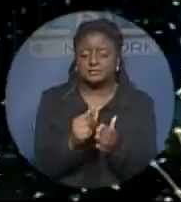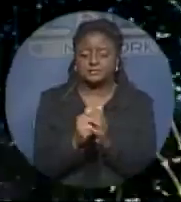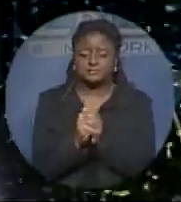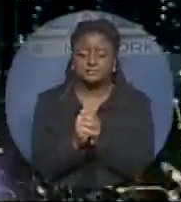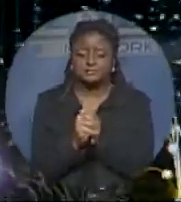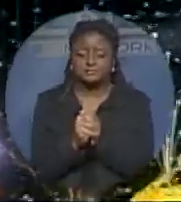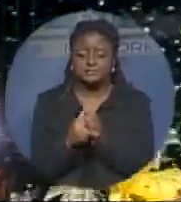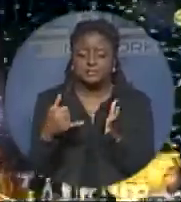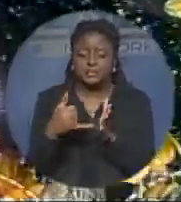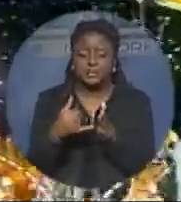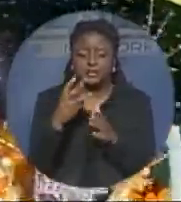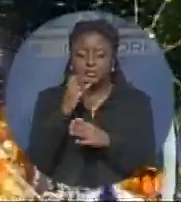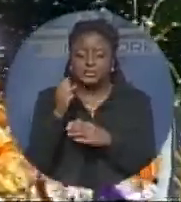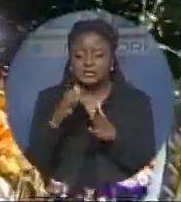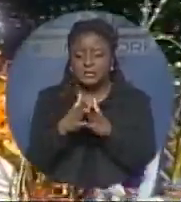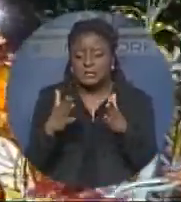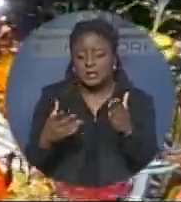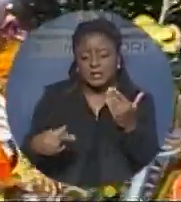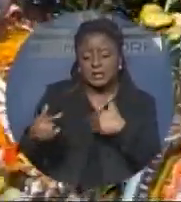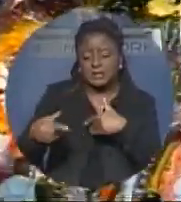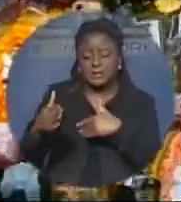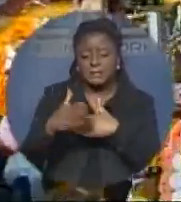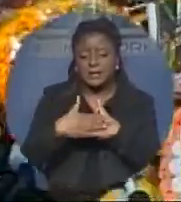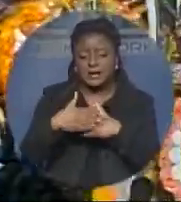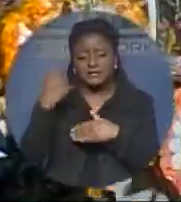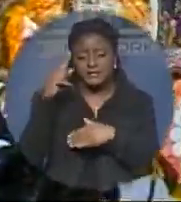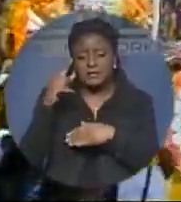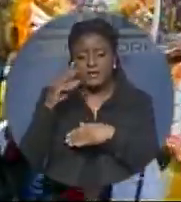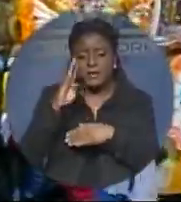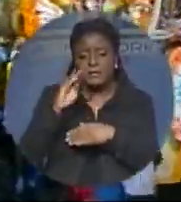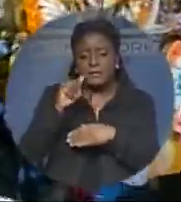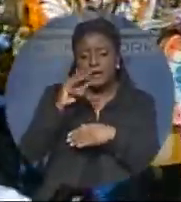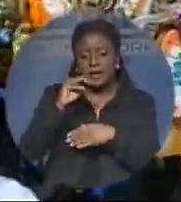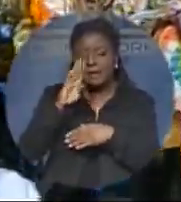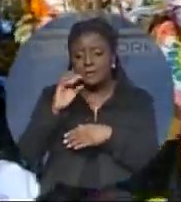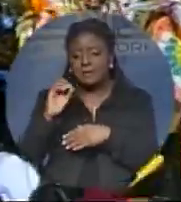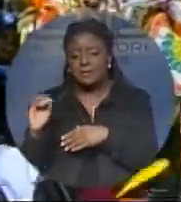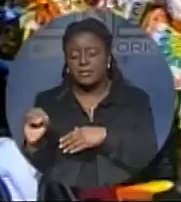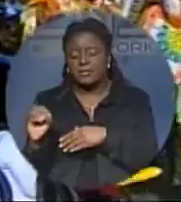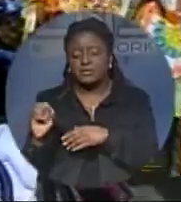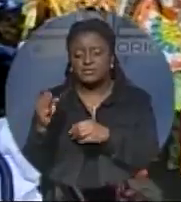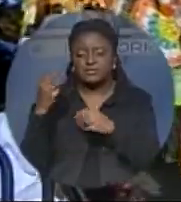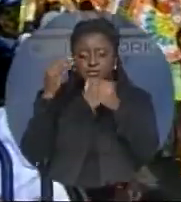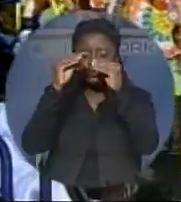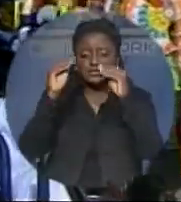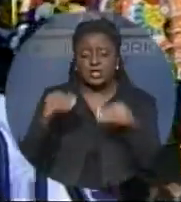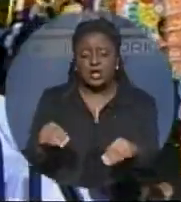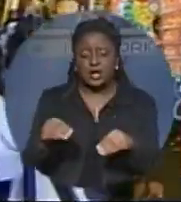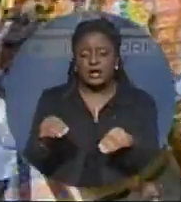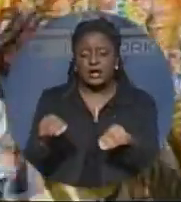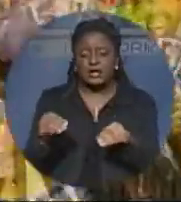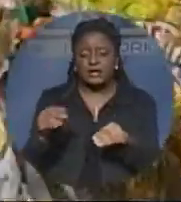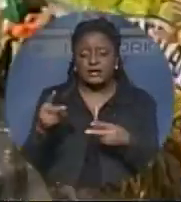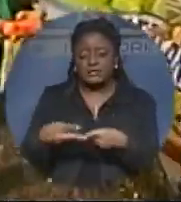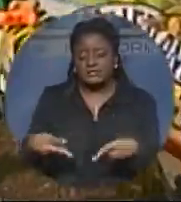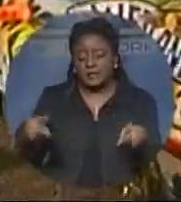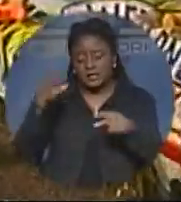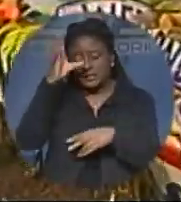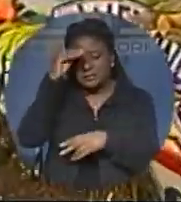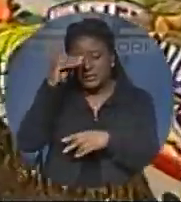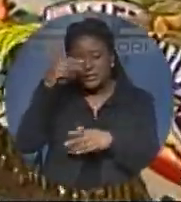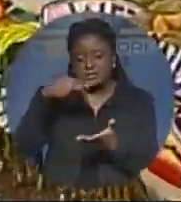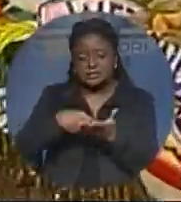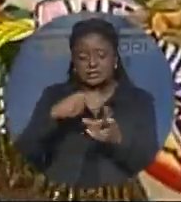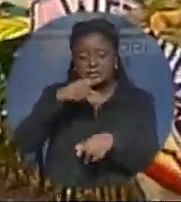It was the big comeback for the Bamboo Shack Valley Boys on New Year's Day. Back at number one, this time with an environmental theme,